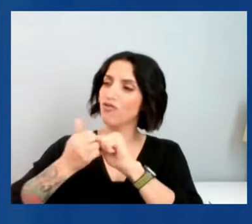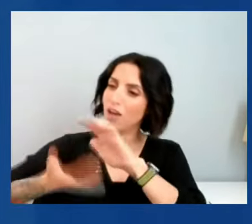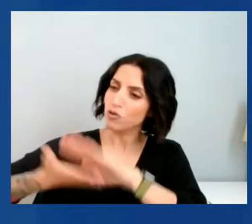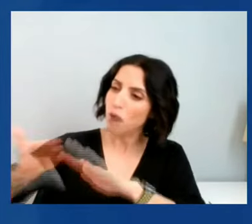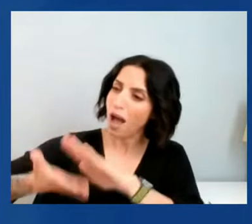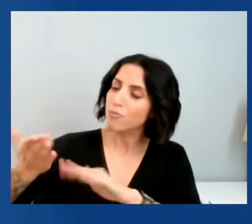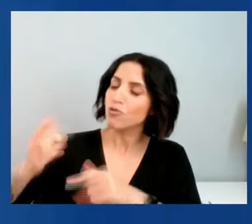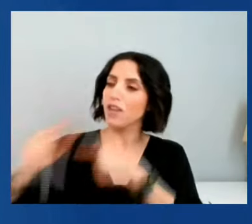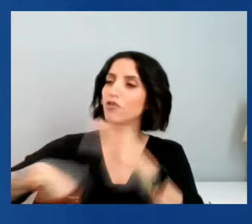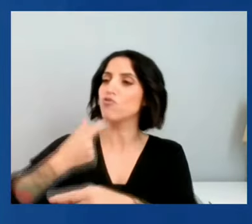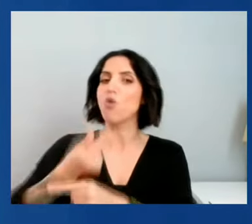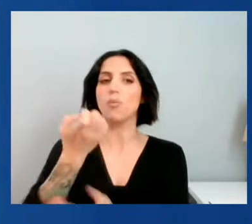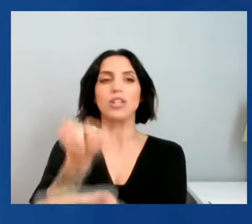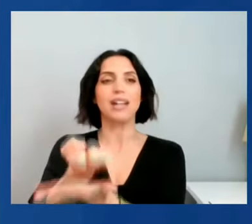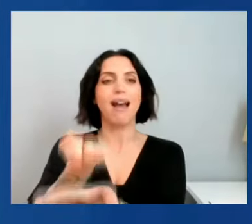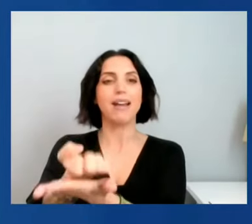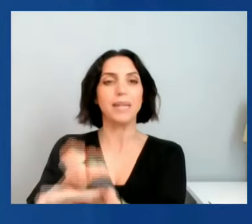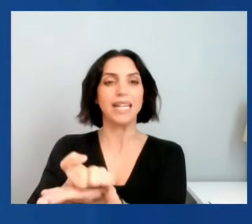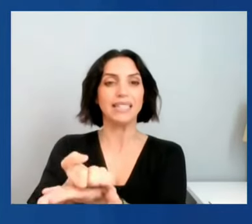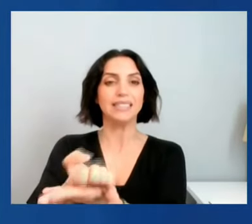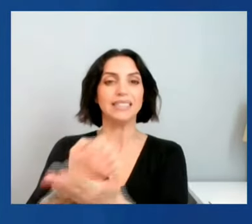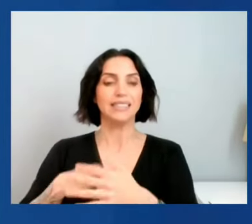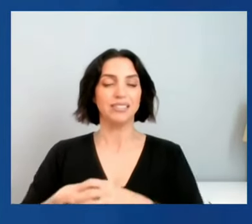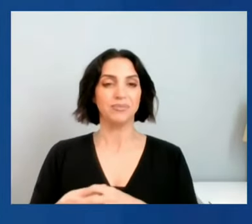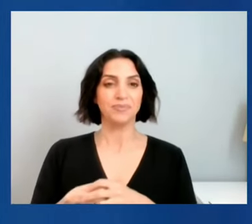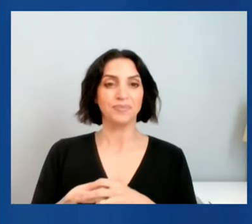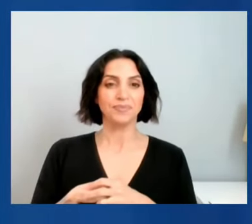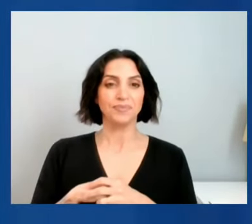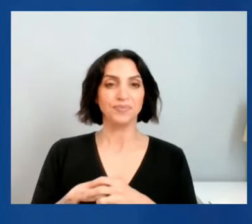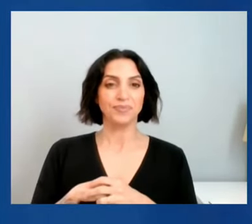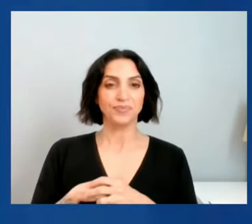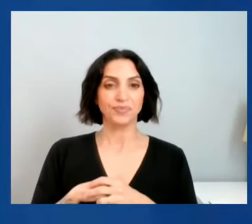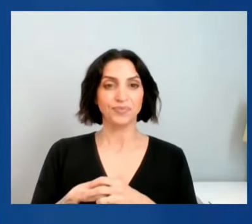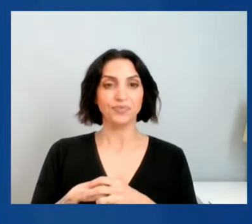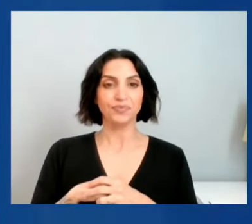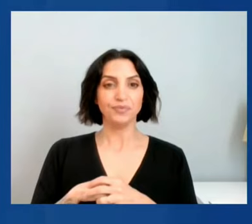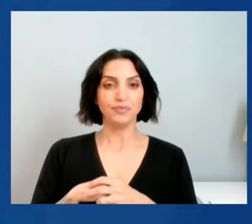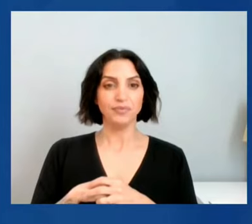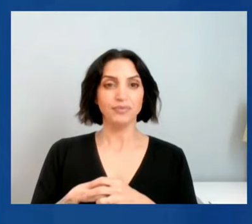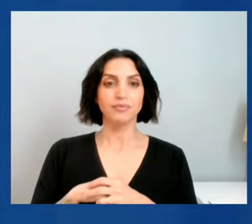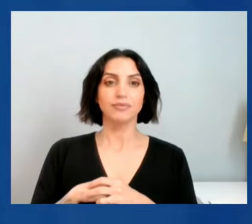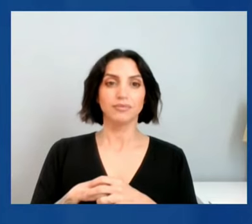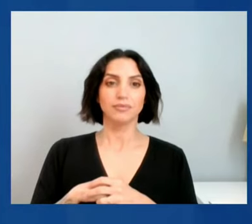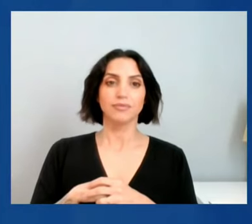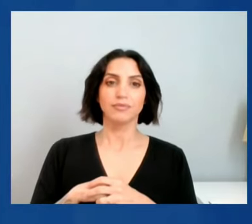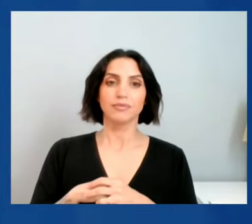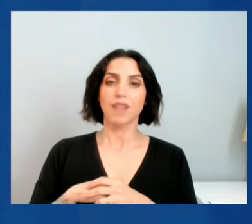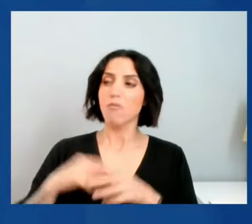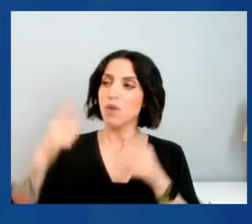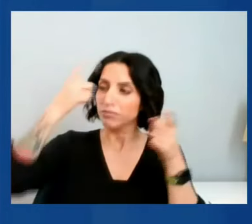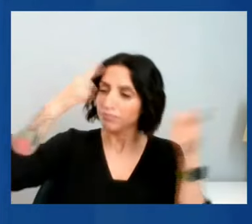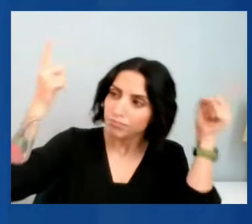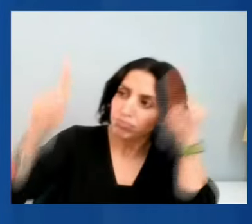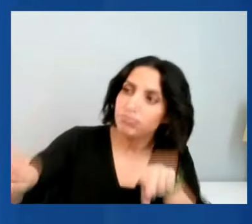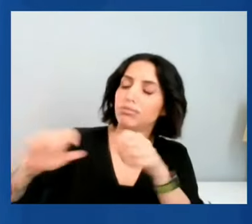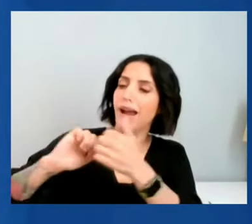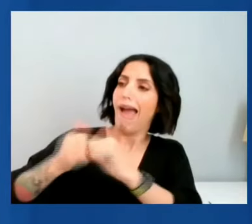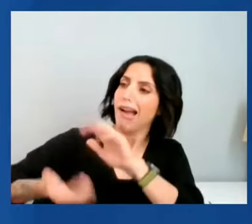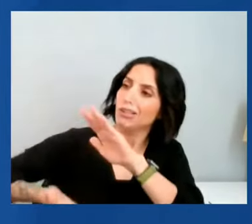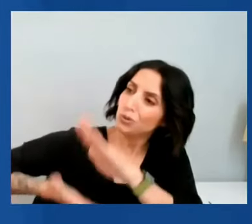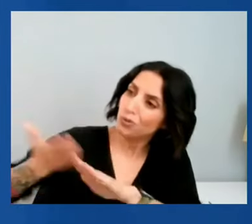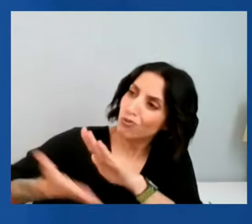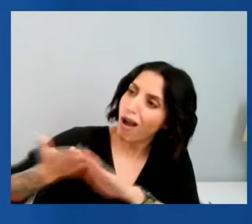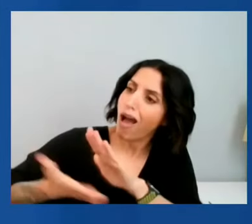global economy and about how to run the global economic system.